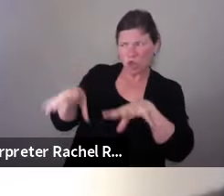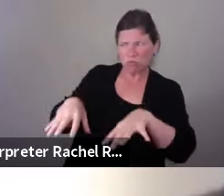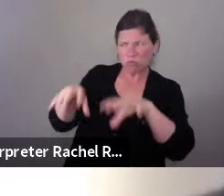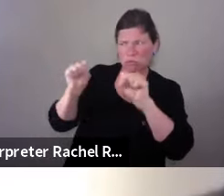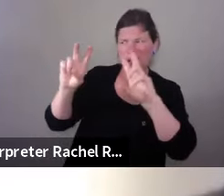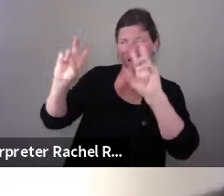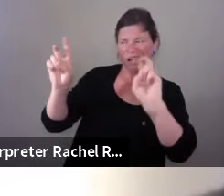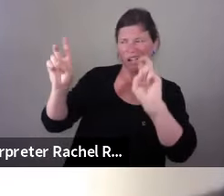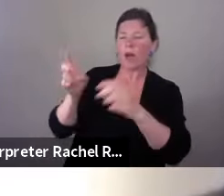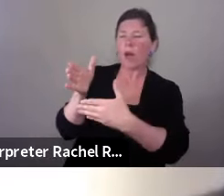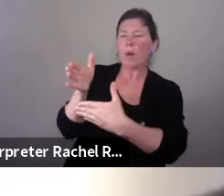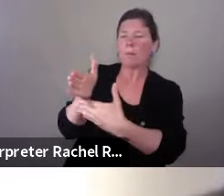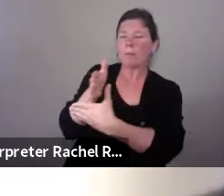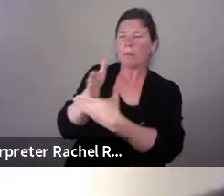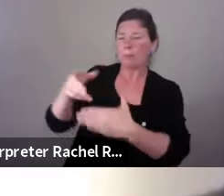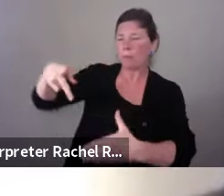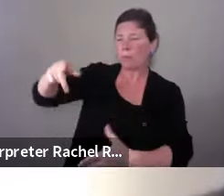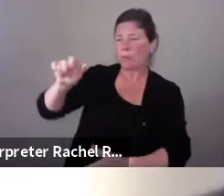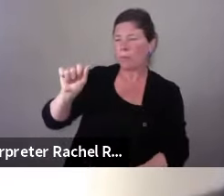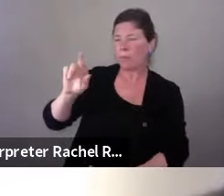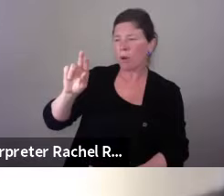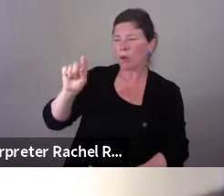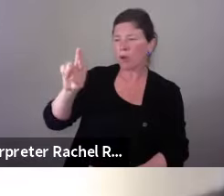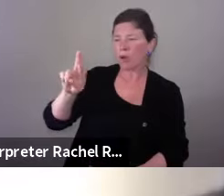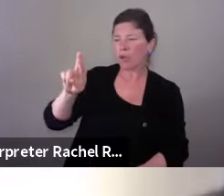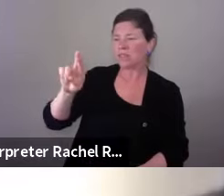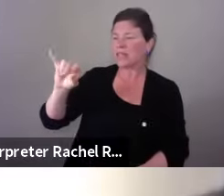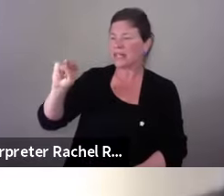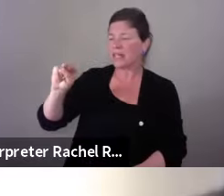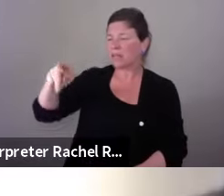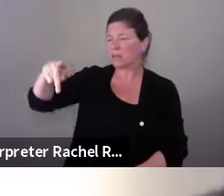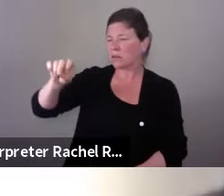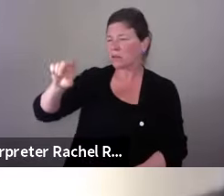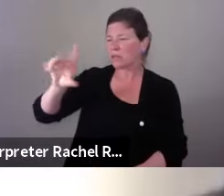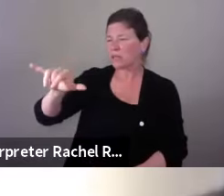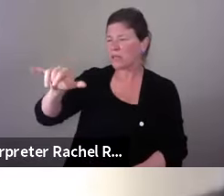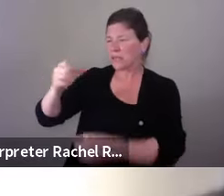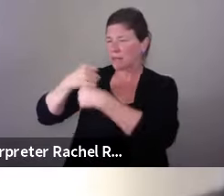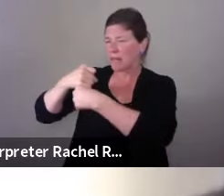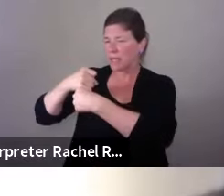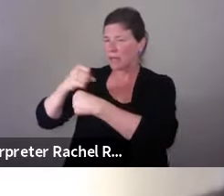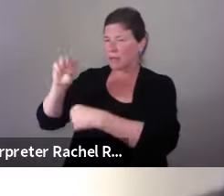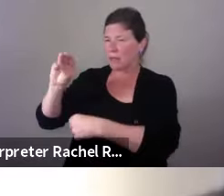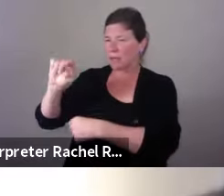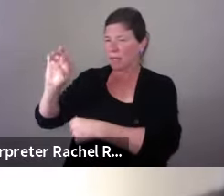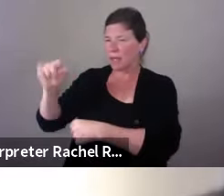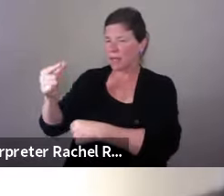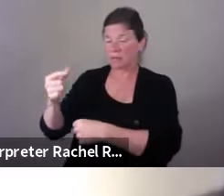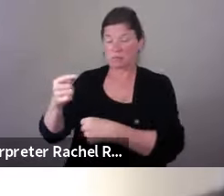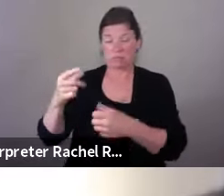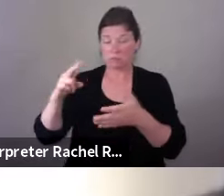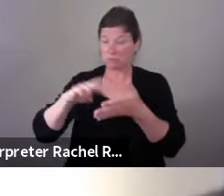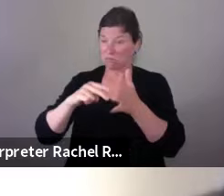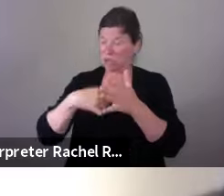the University of Anchorage used to put on, I took that course, and then